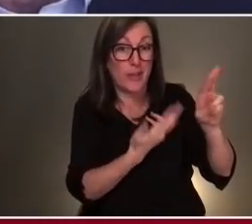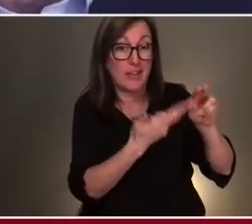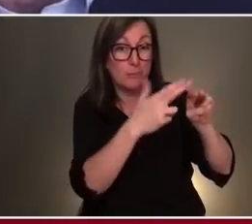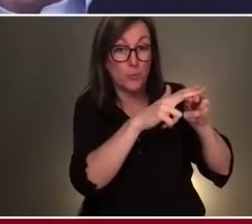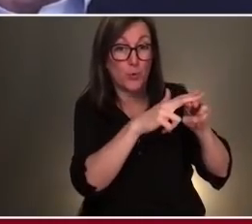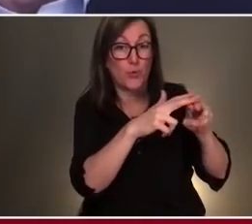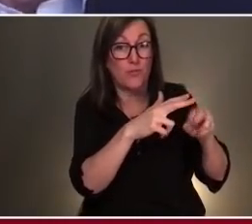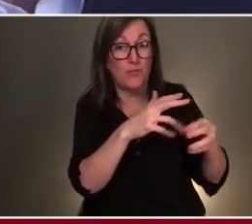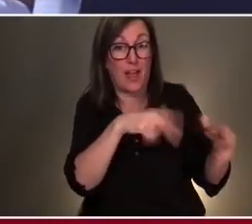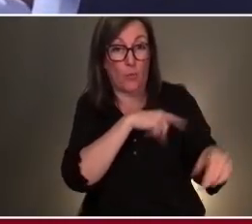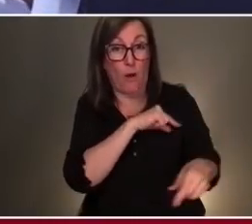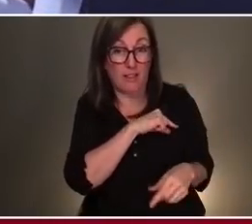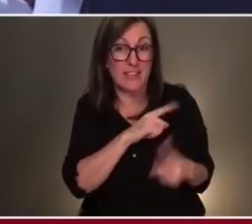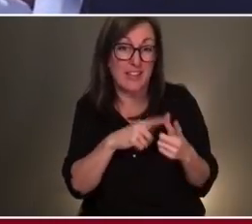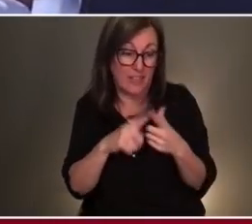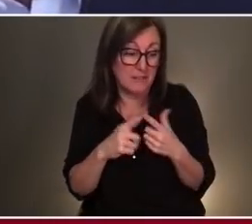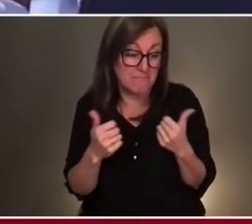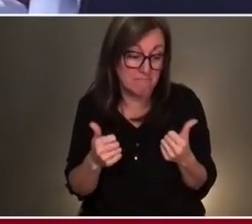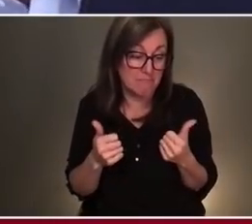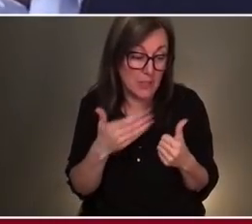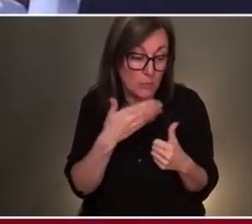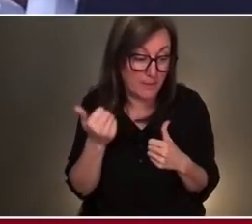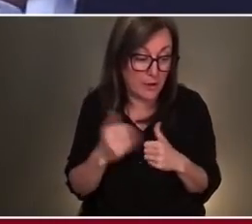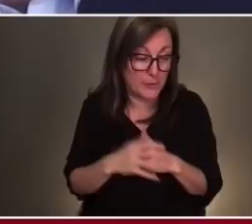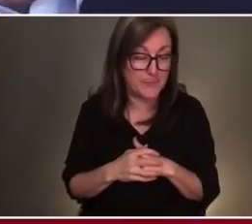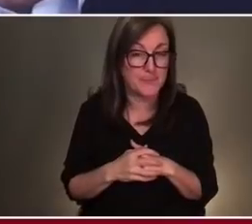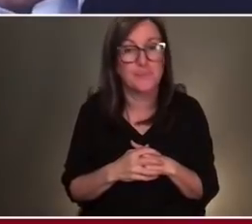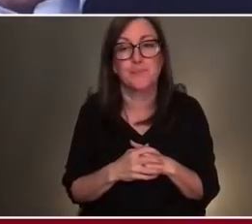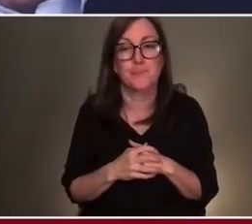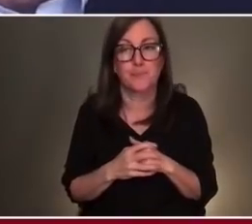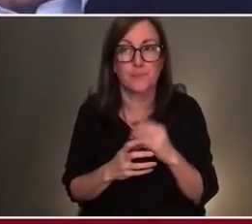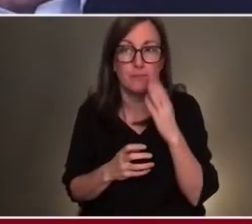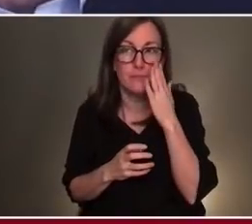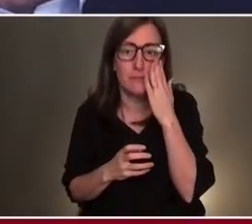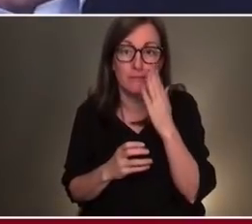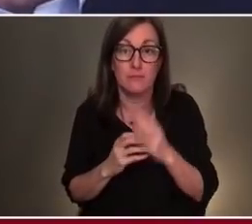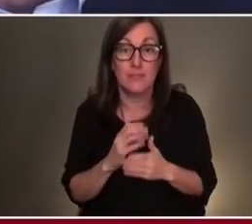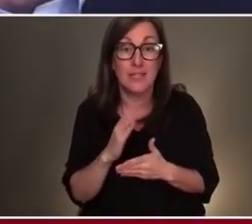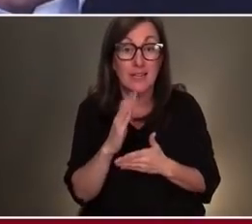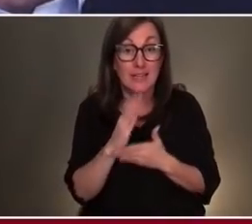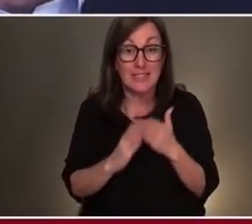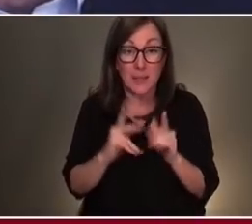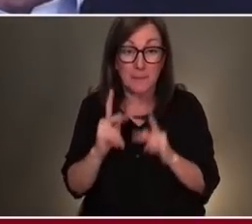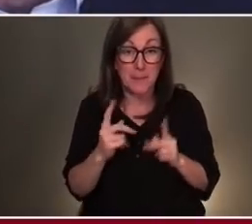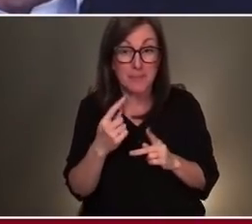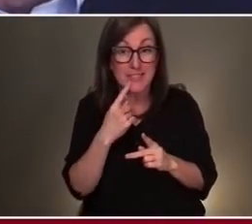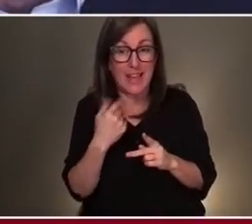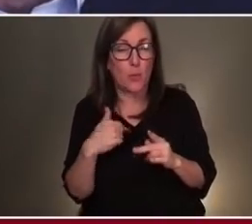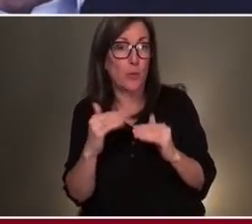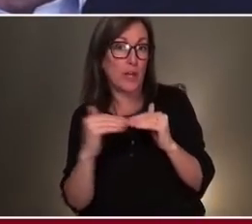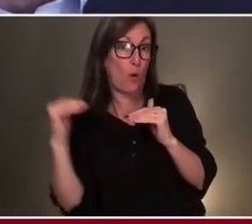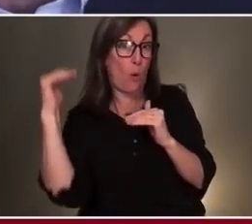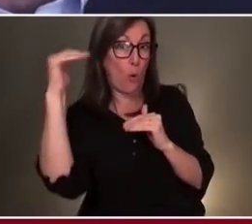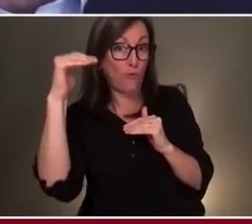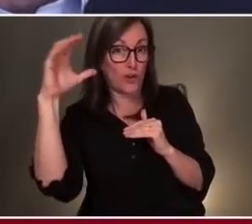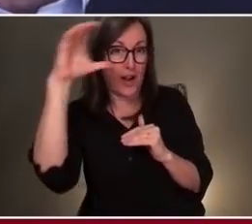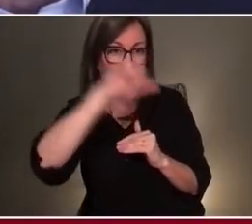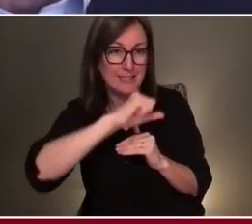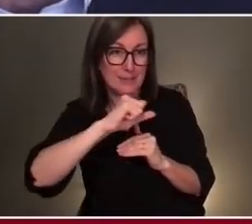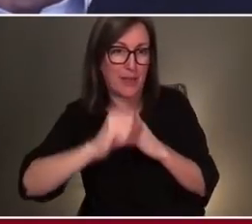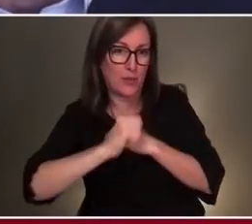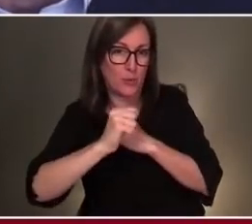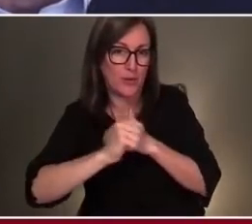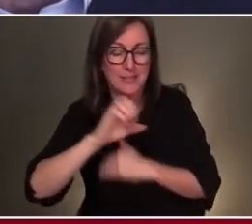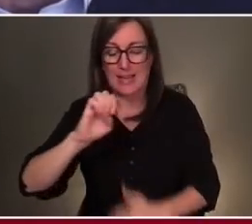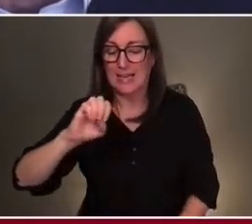So what about people who say that we overestimate the risk to people of COVID-19? And an epidemiologist